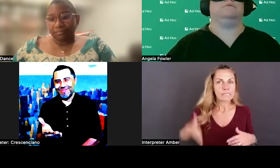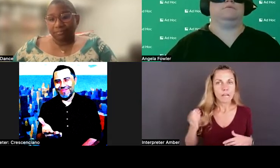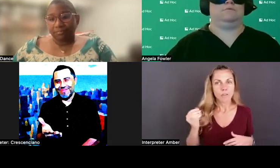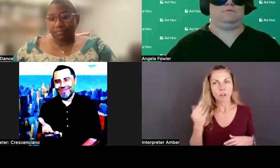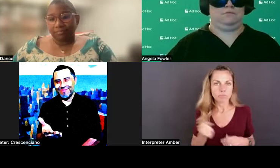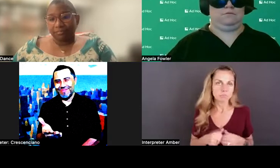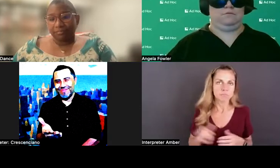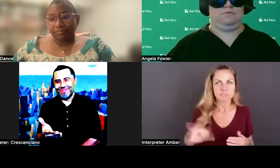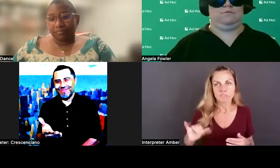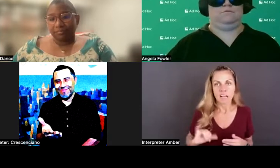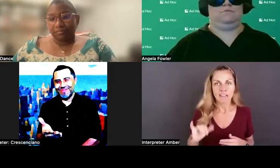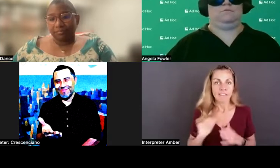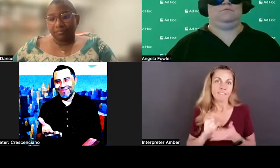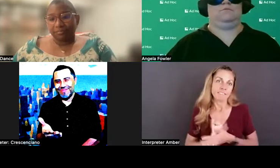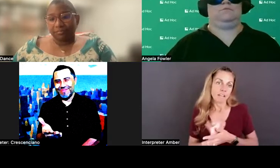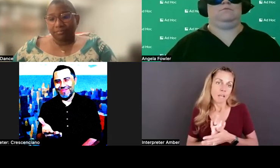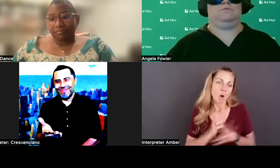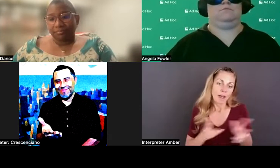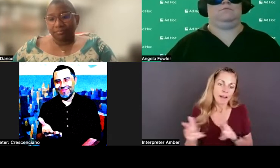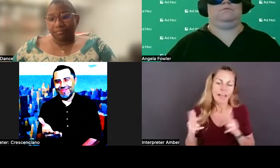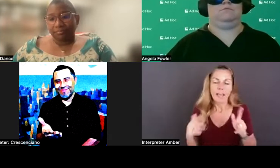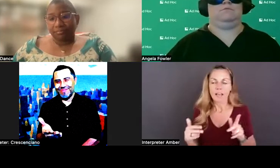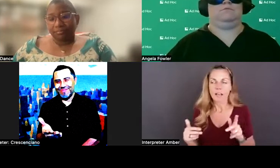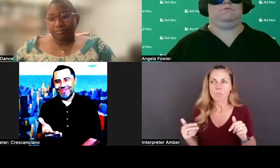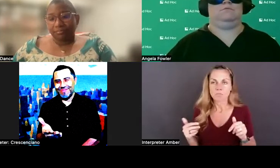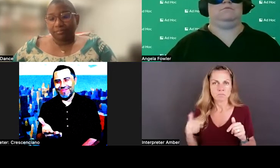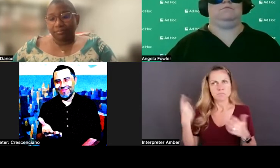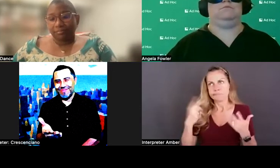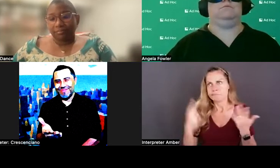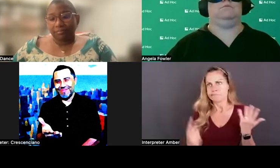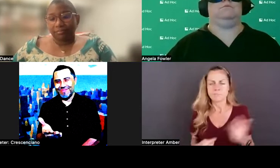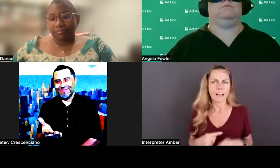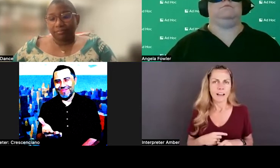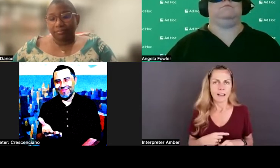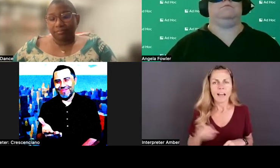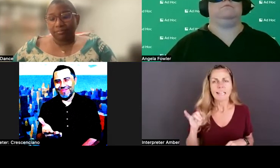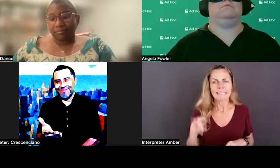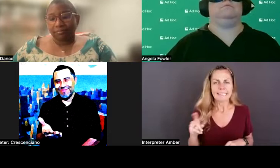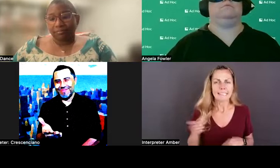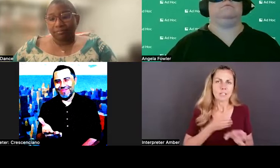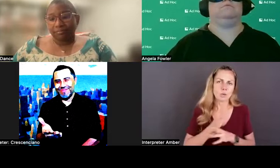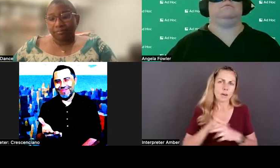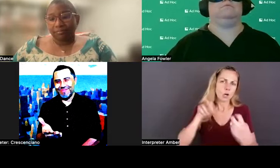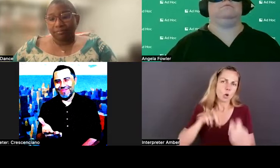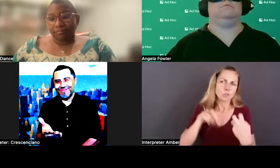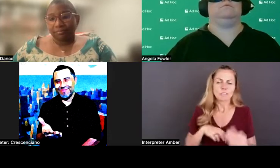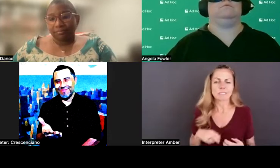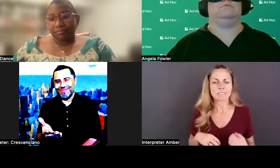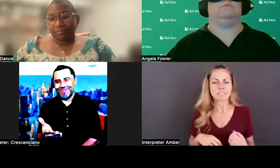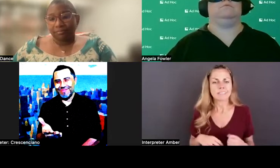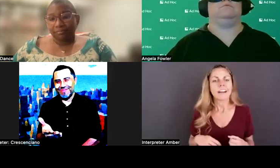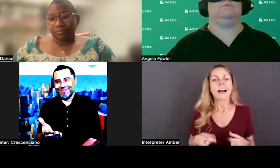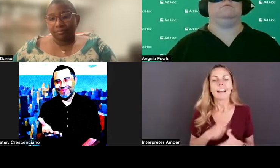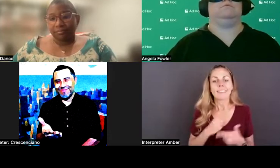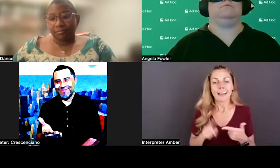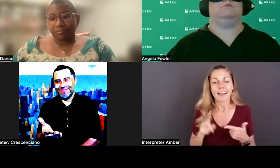I did like a little bit of everything. And I met a career coach and I ended up doing, um, video editing for